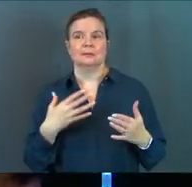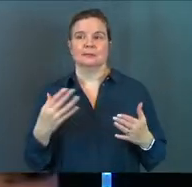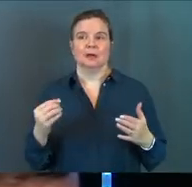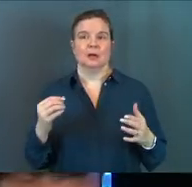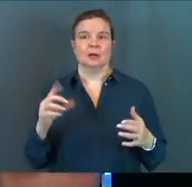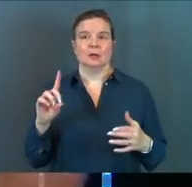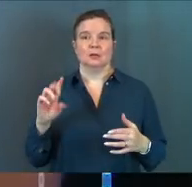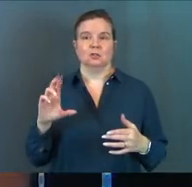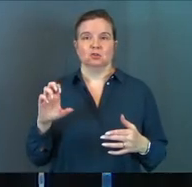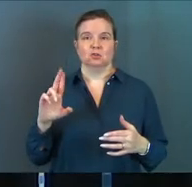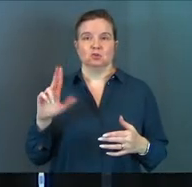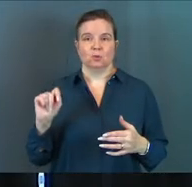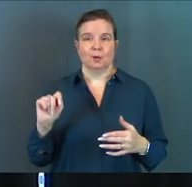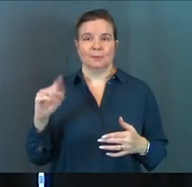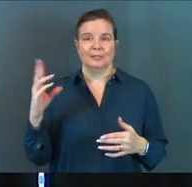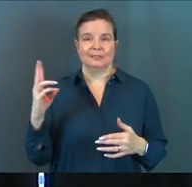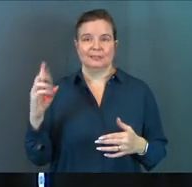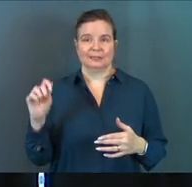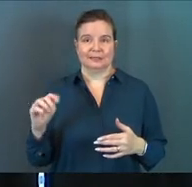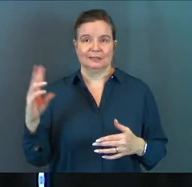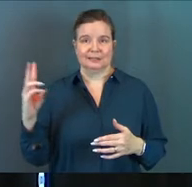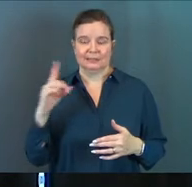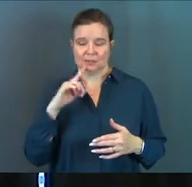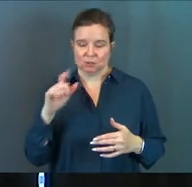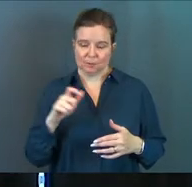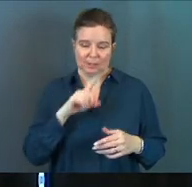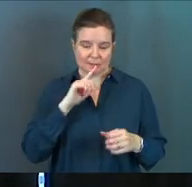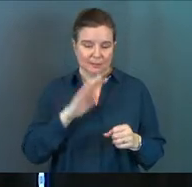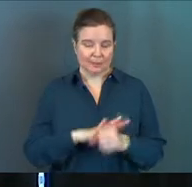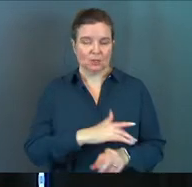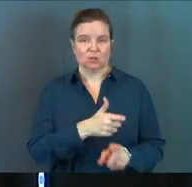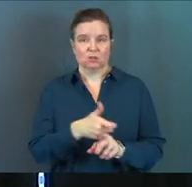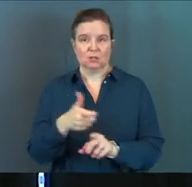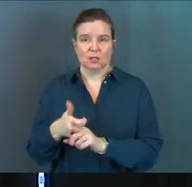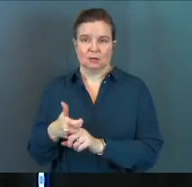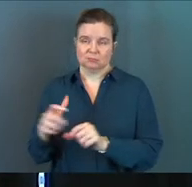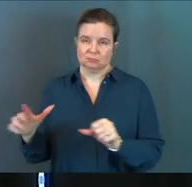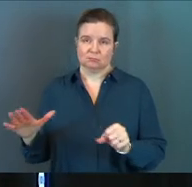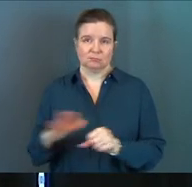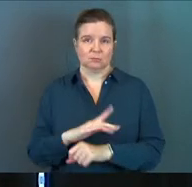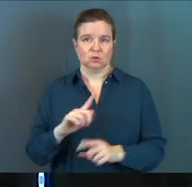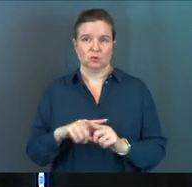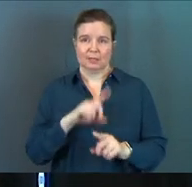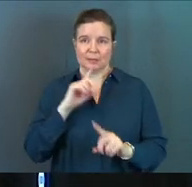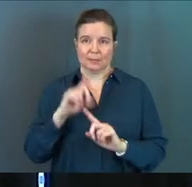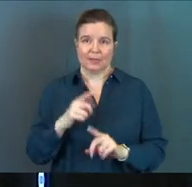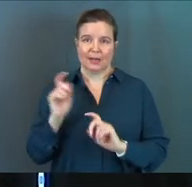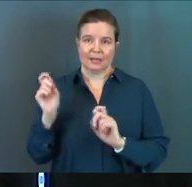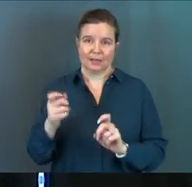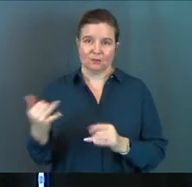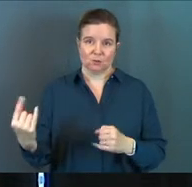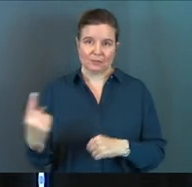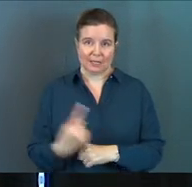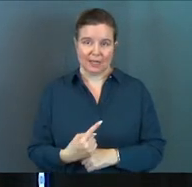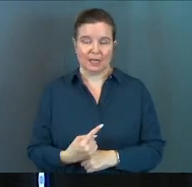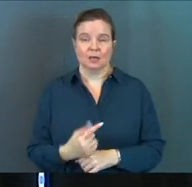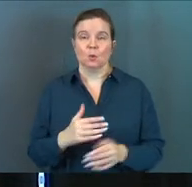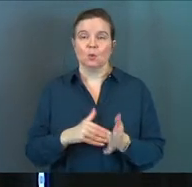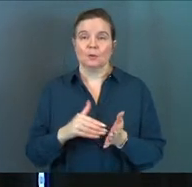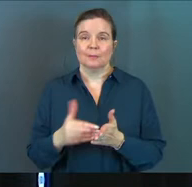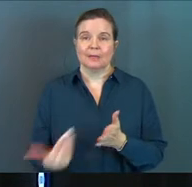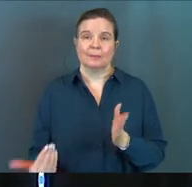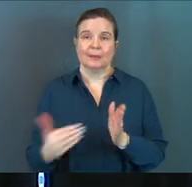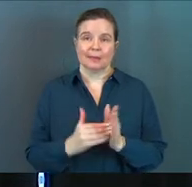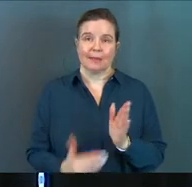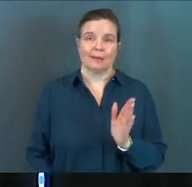Deuteronomy 6, verse 6 says it like this, and you must commit yourselves wholeheartedly to these commands that I'm giving you today. Today, repeat